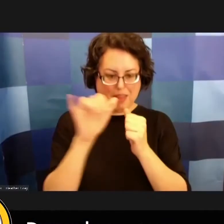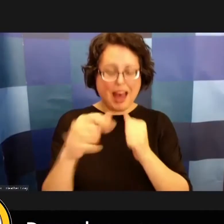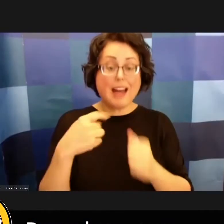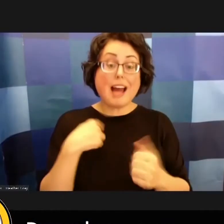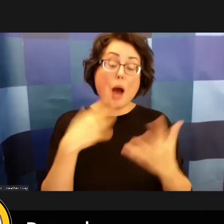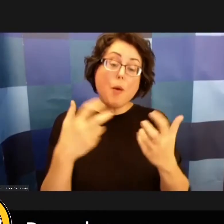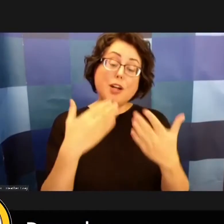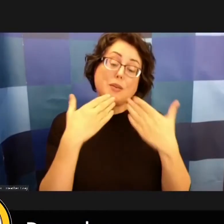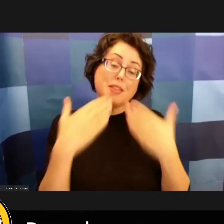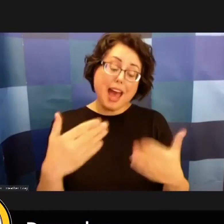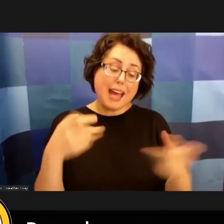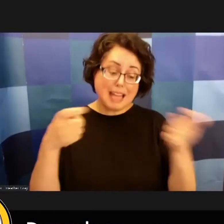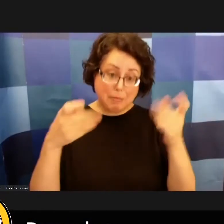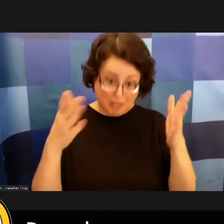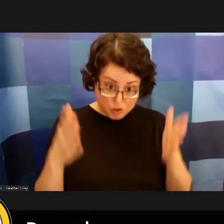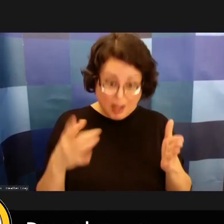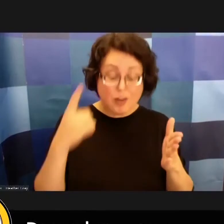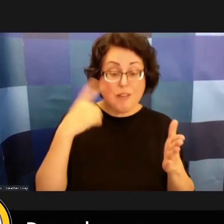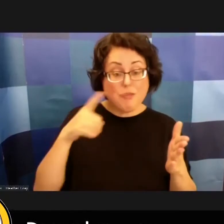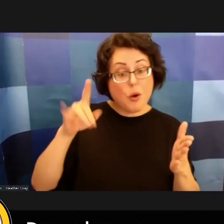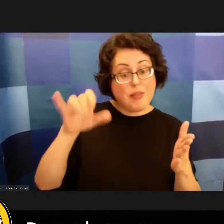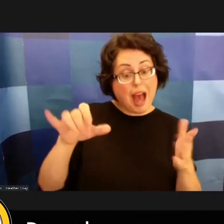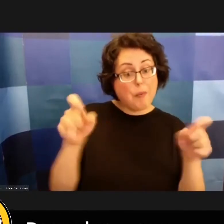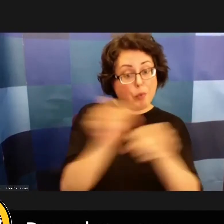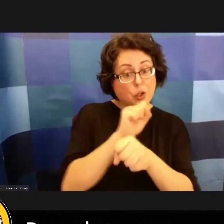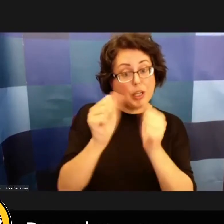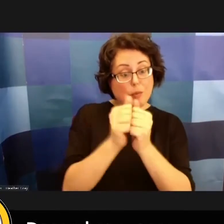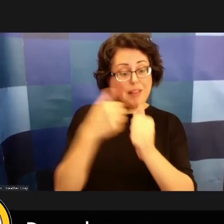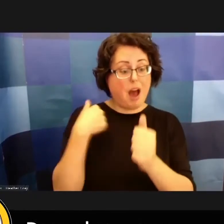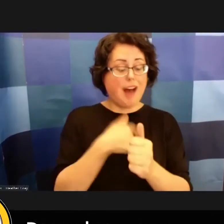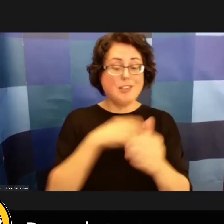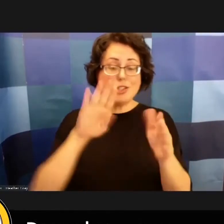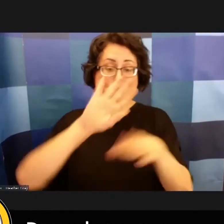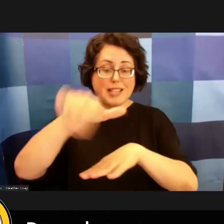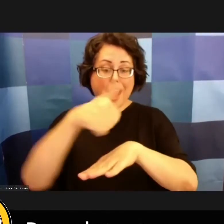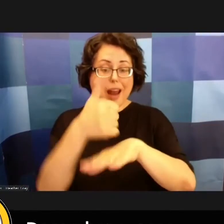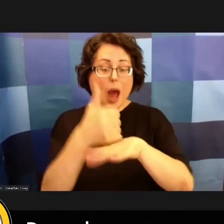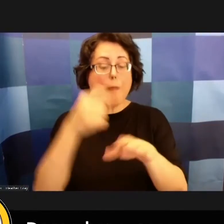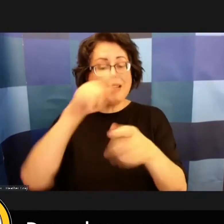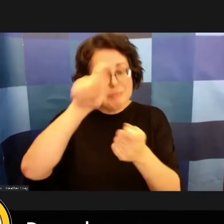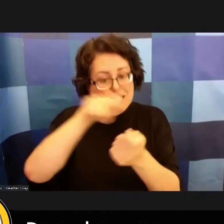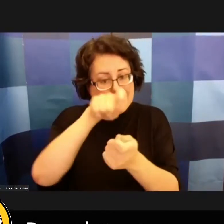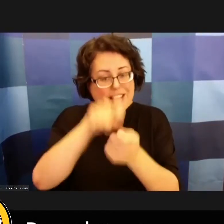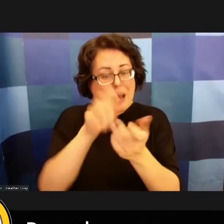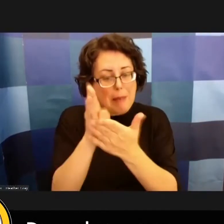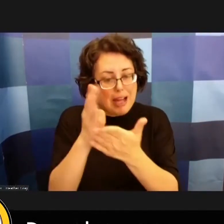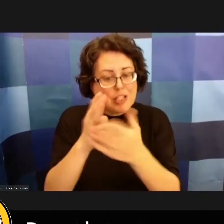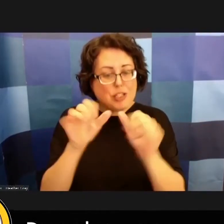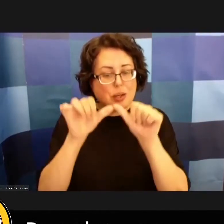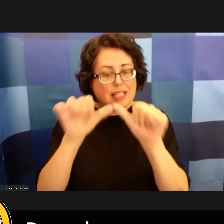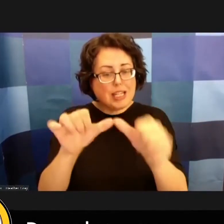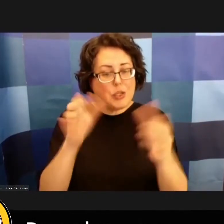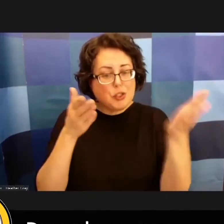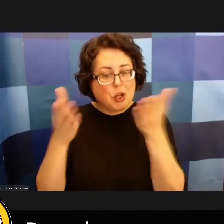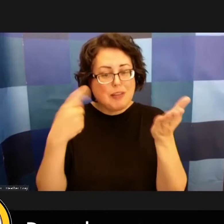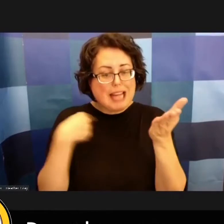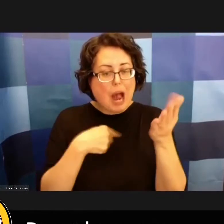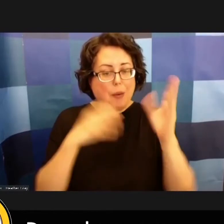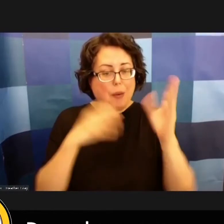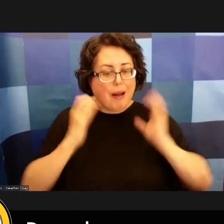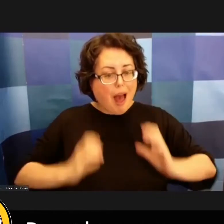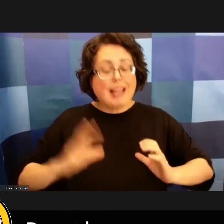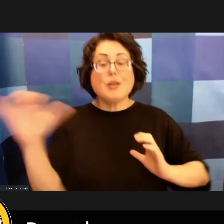for working with us to develop a detailed budget to continue serving our clients and i i'd like to